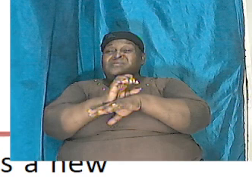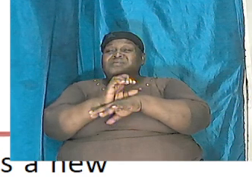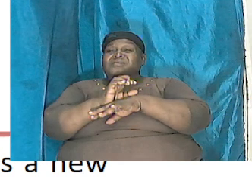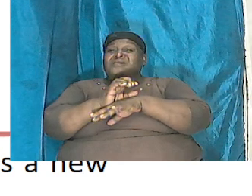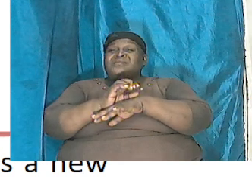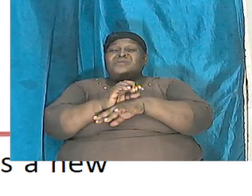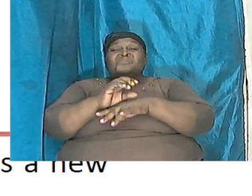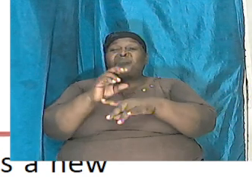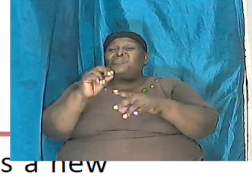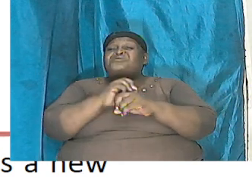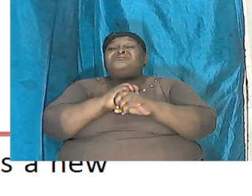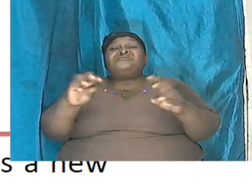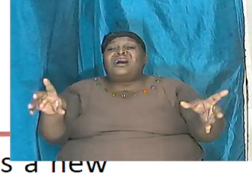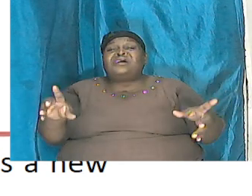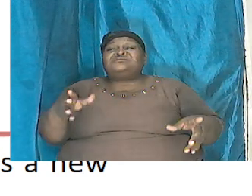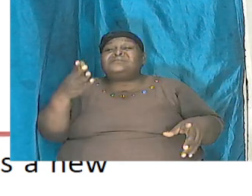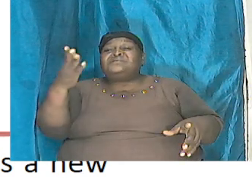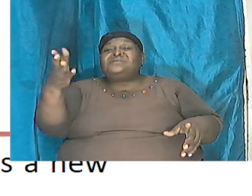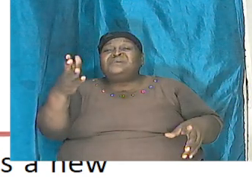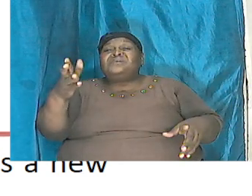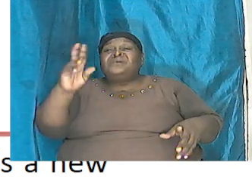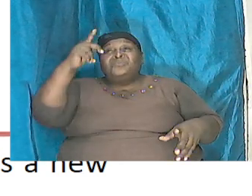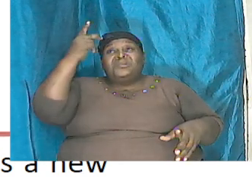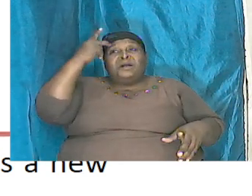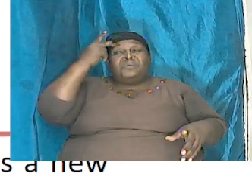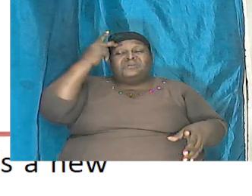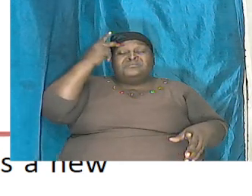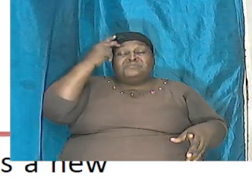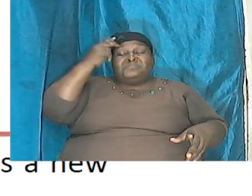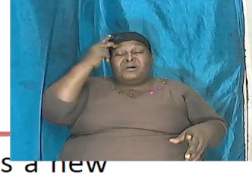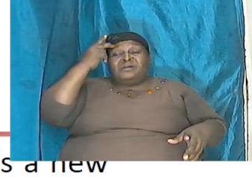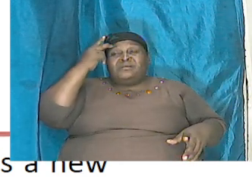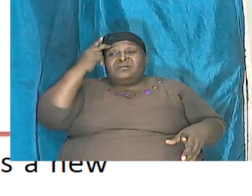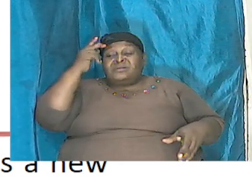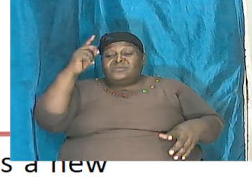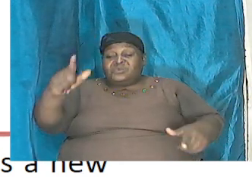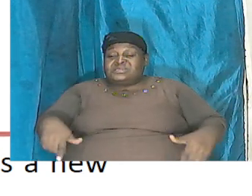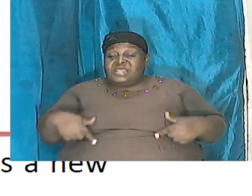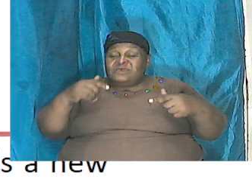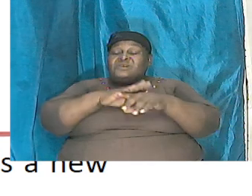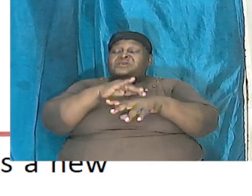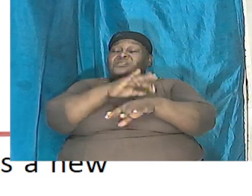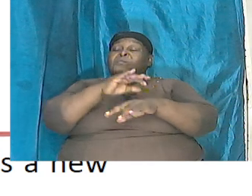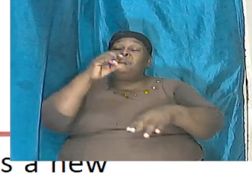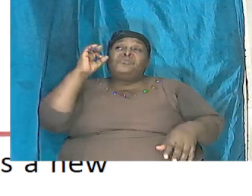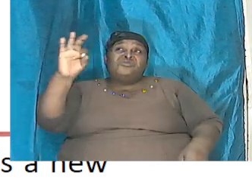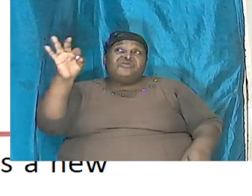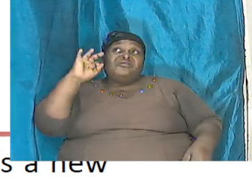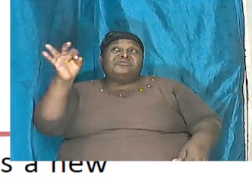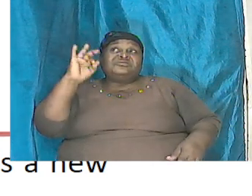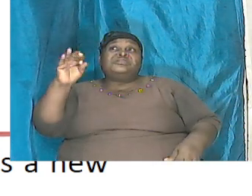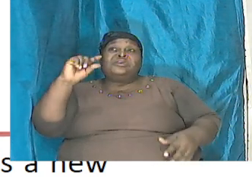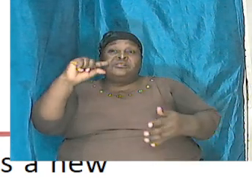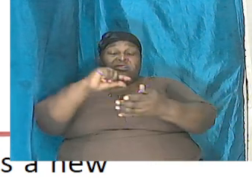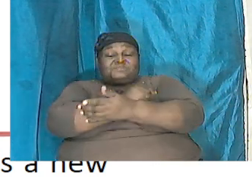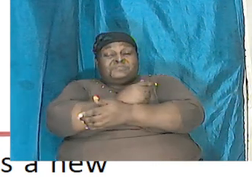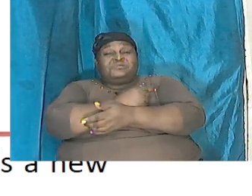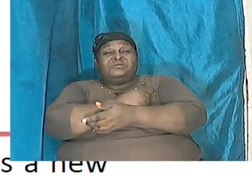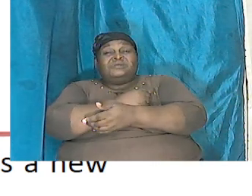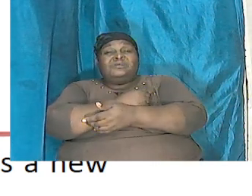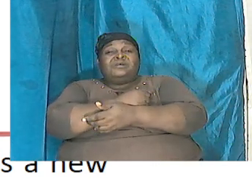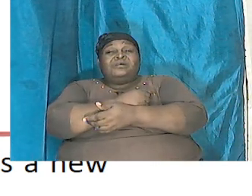wasn't around when the apostle Paul and all of those were roaming the earth and preaching the gospel dinosaur is a